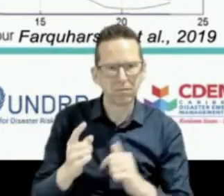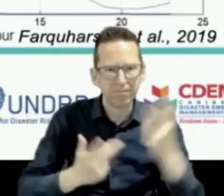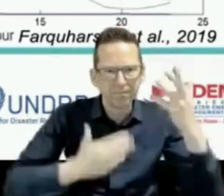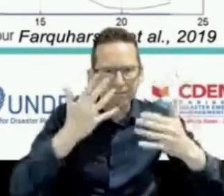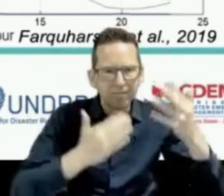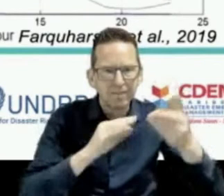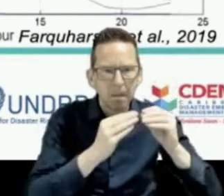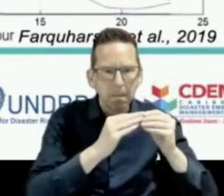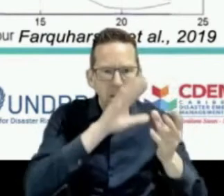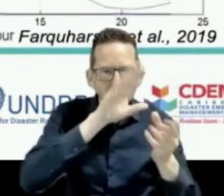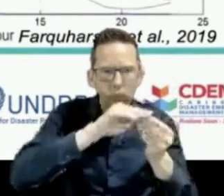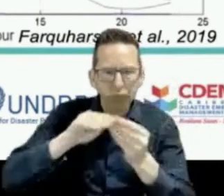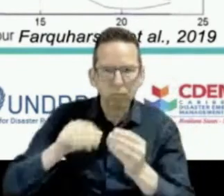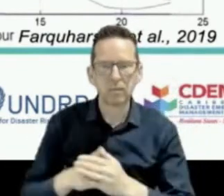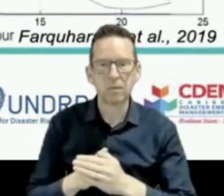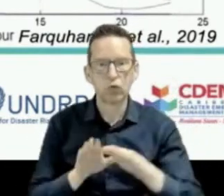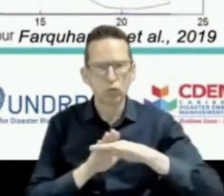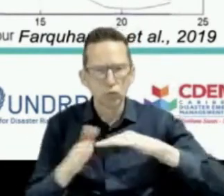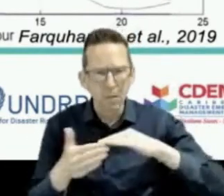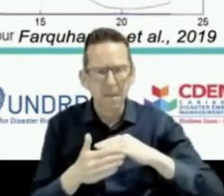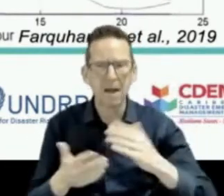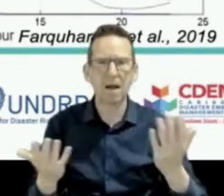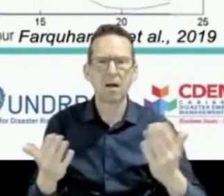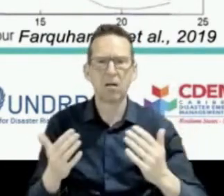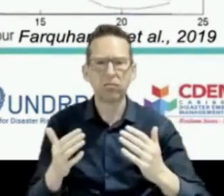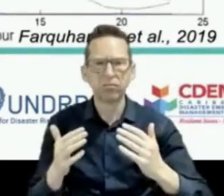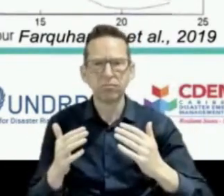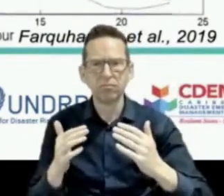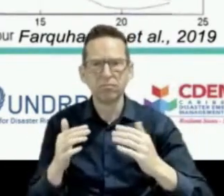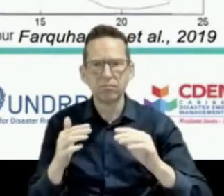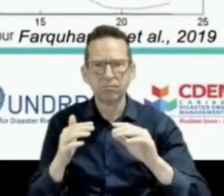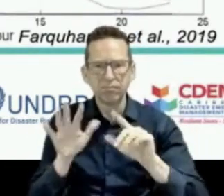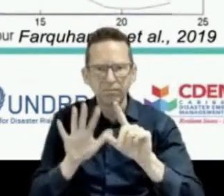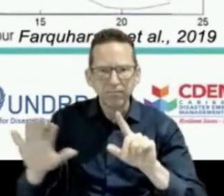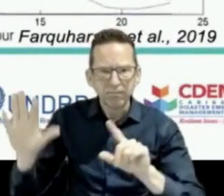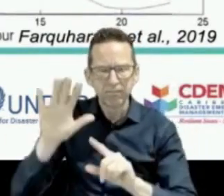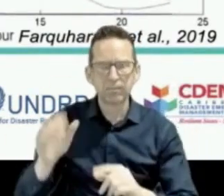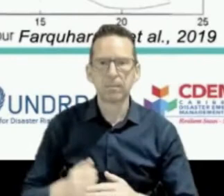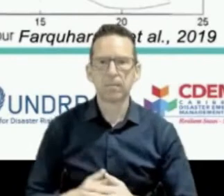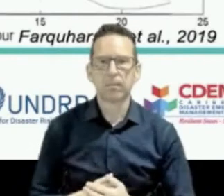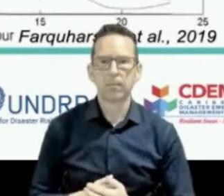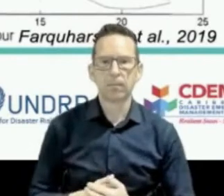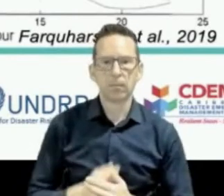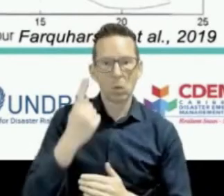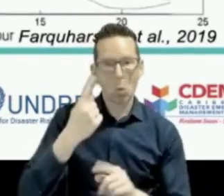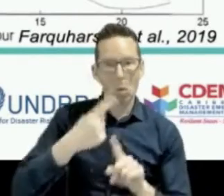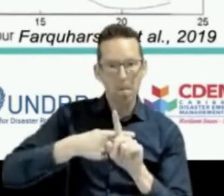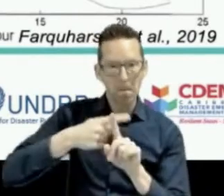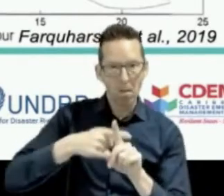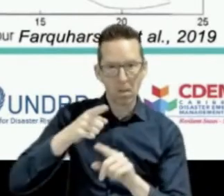are the peak. And the monthly mean shows that the seasonal peak is in the late summer,